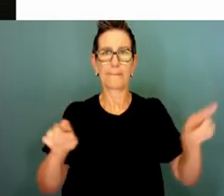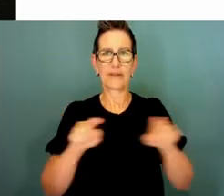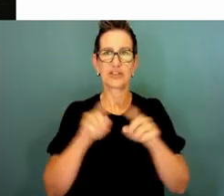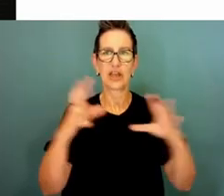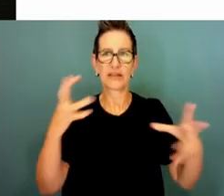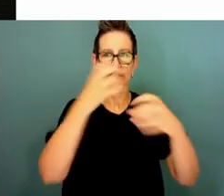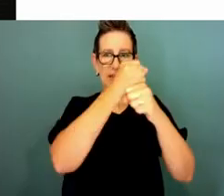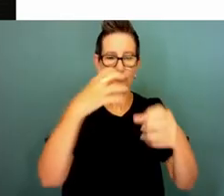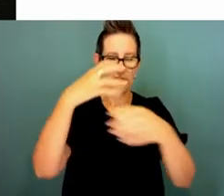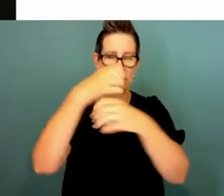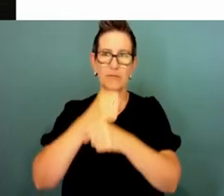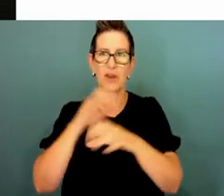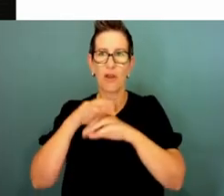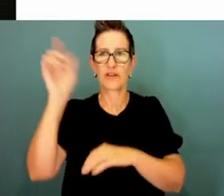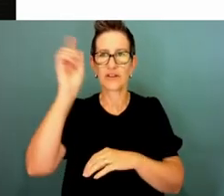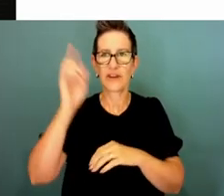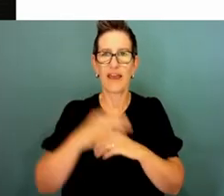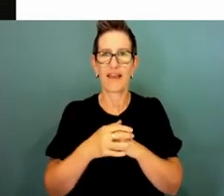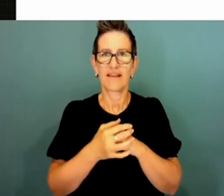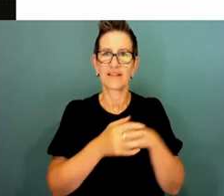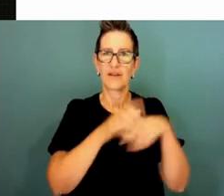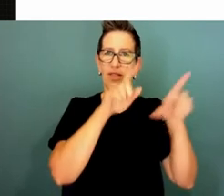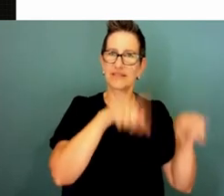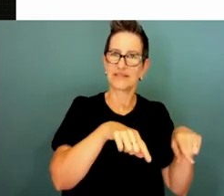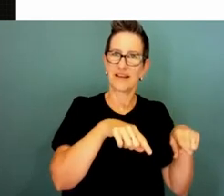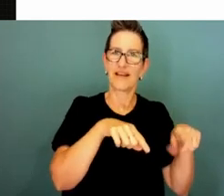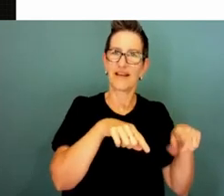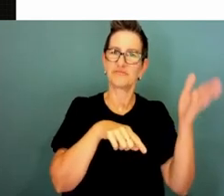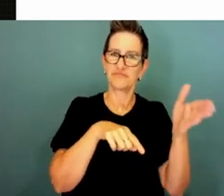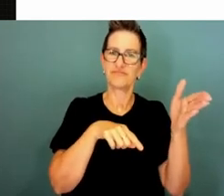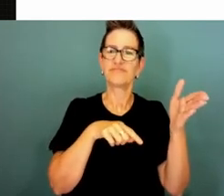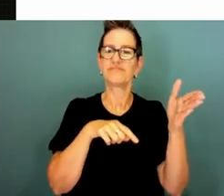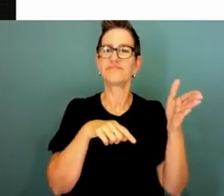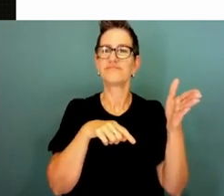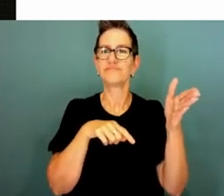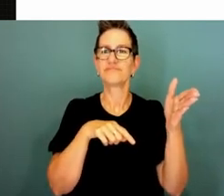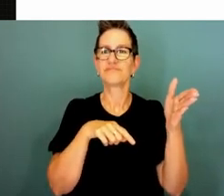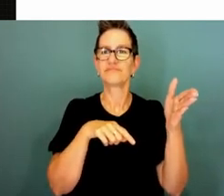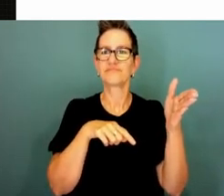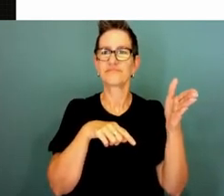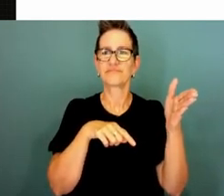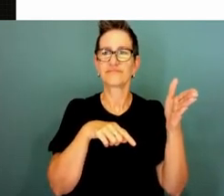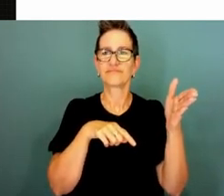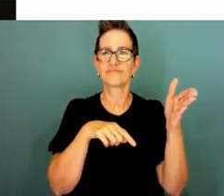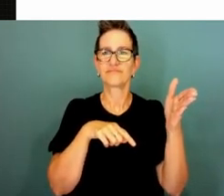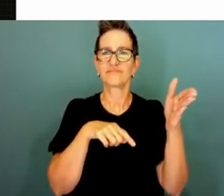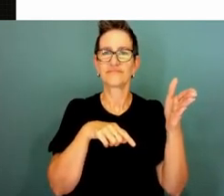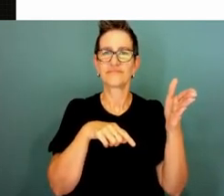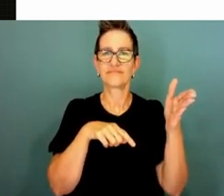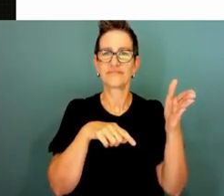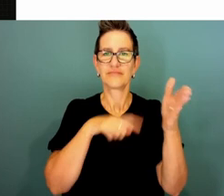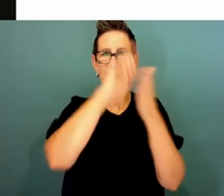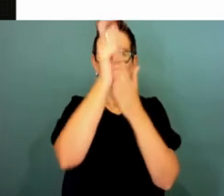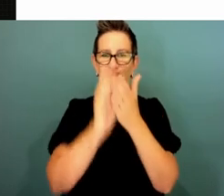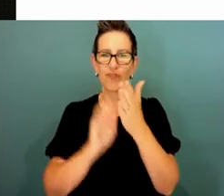here we are at the beginning of that picture. And so, we're looking forward, Debbie, to coming back at the end of